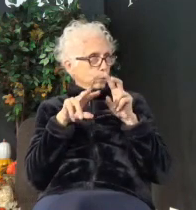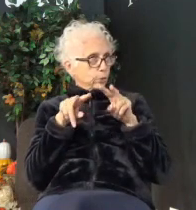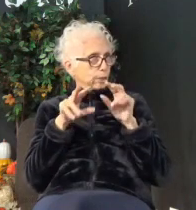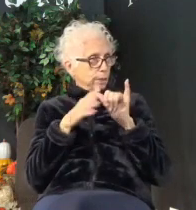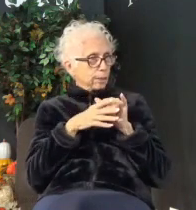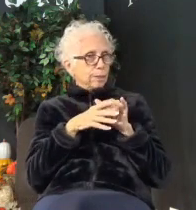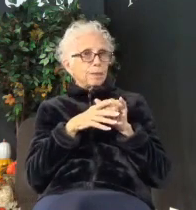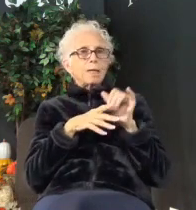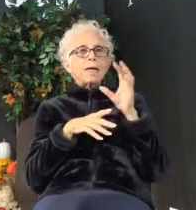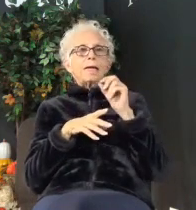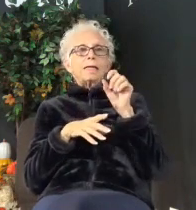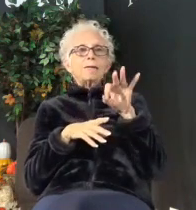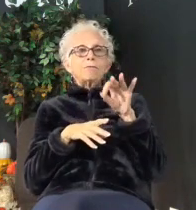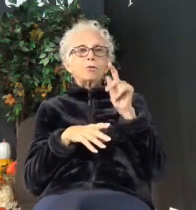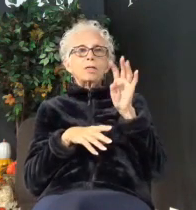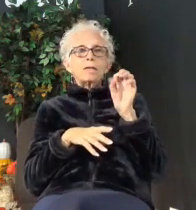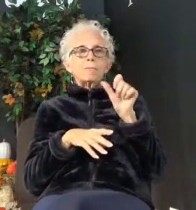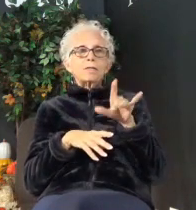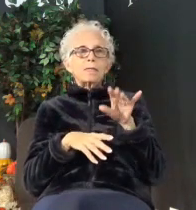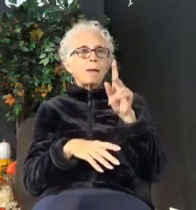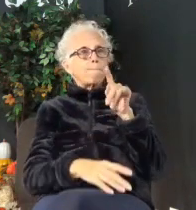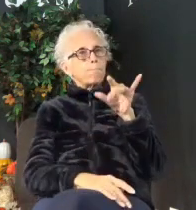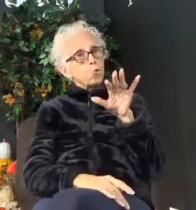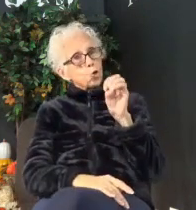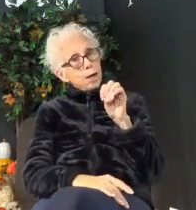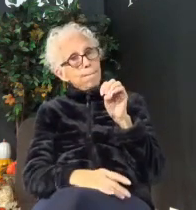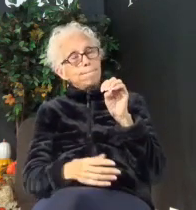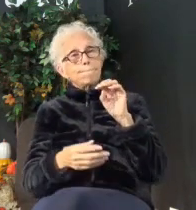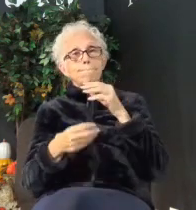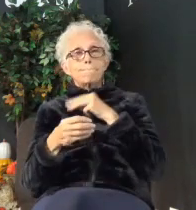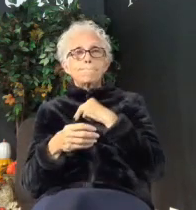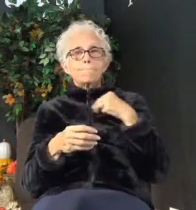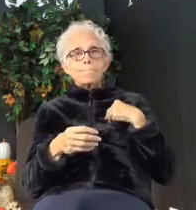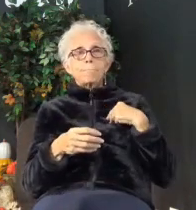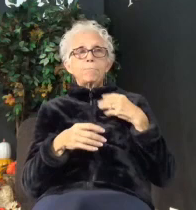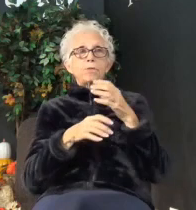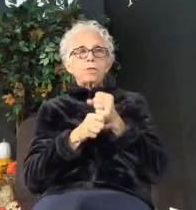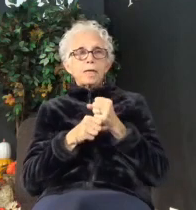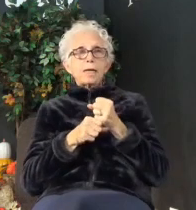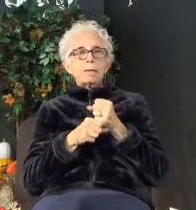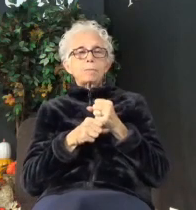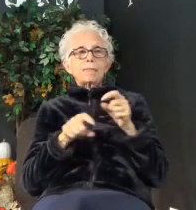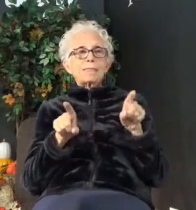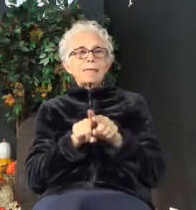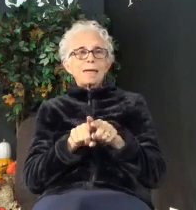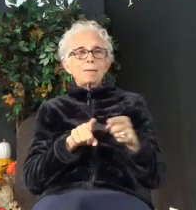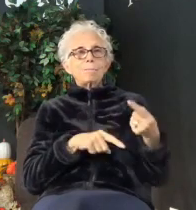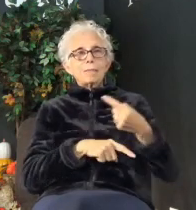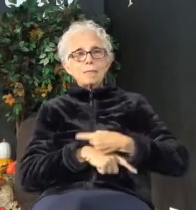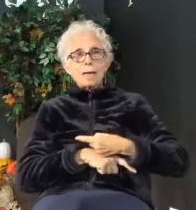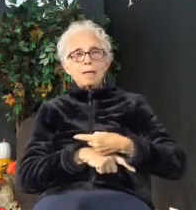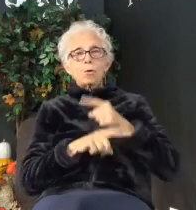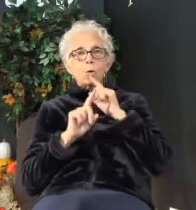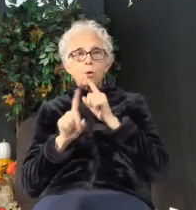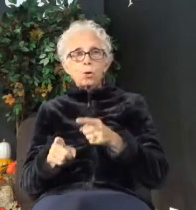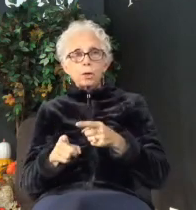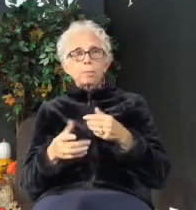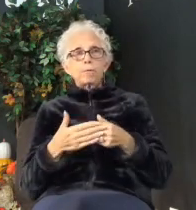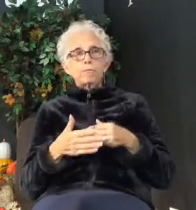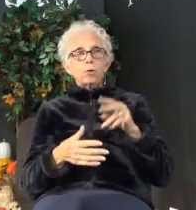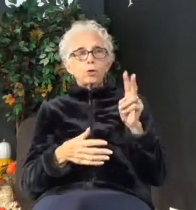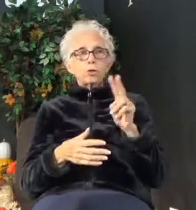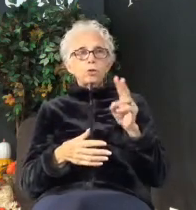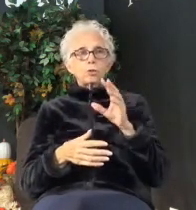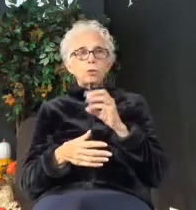And if you're an Amazon Prime member, you can get a lot of those items same day. Order it before two o'clock. You'll